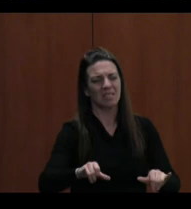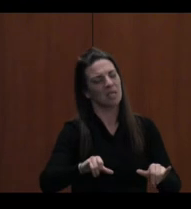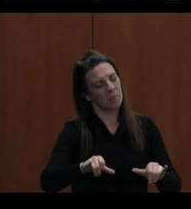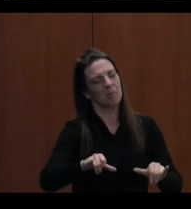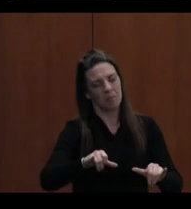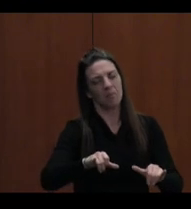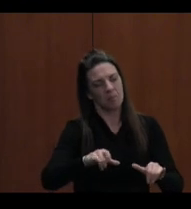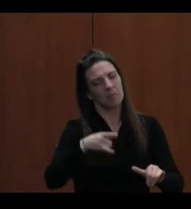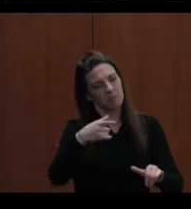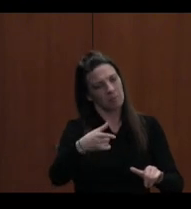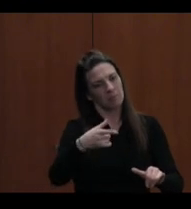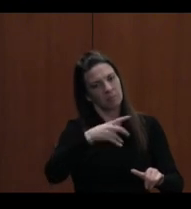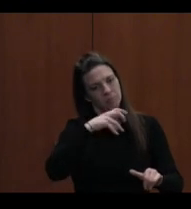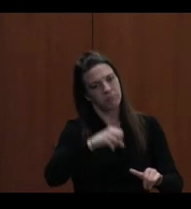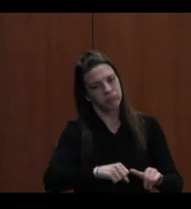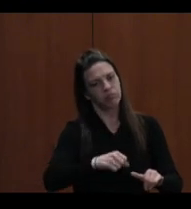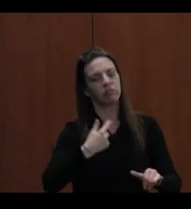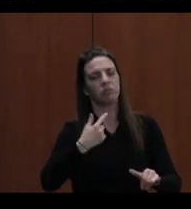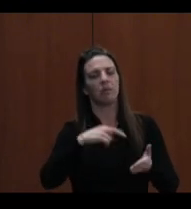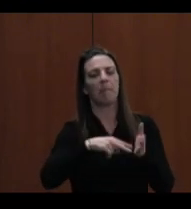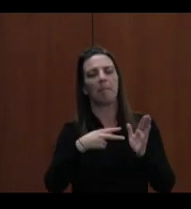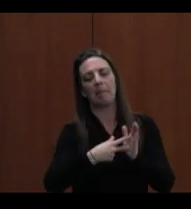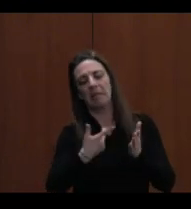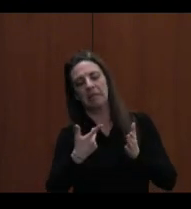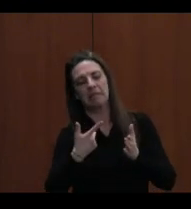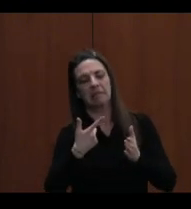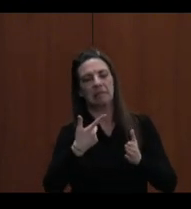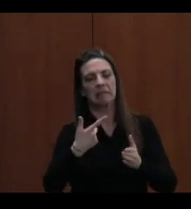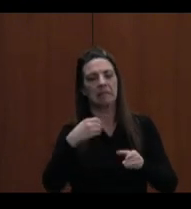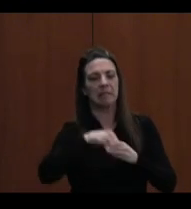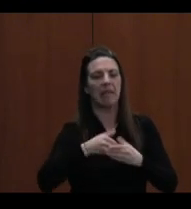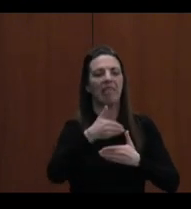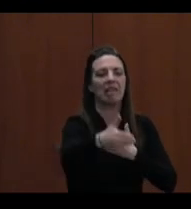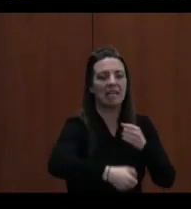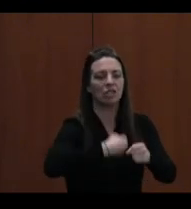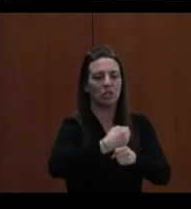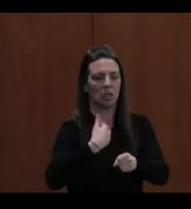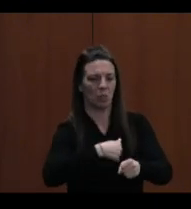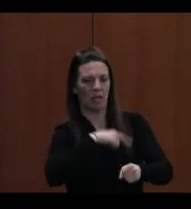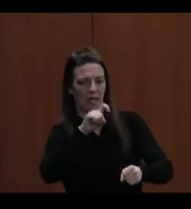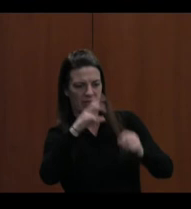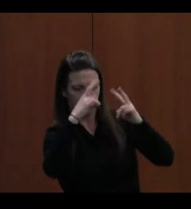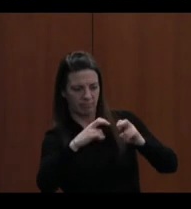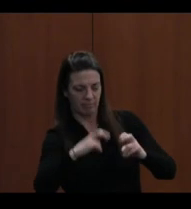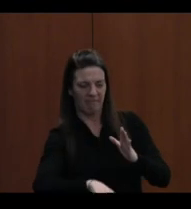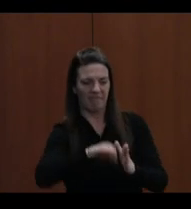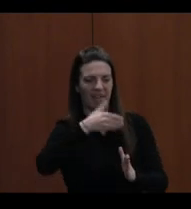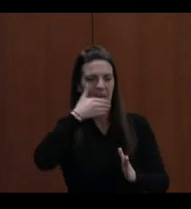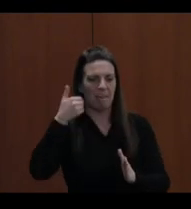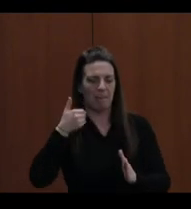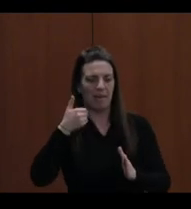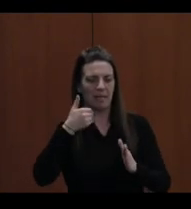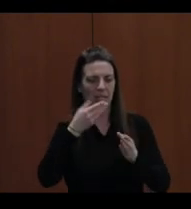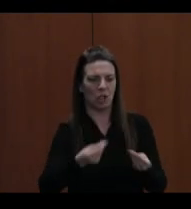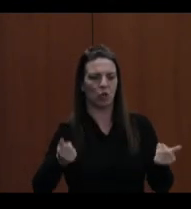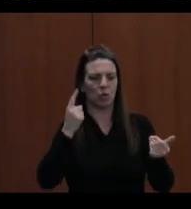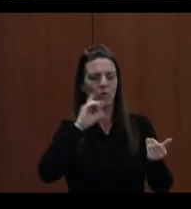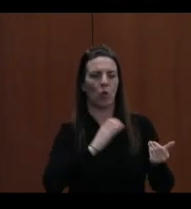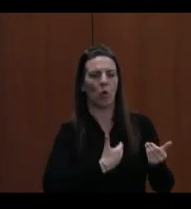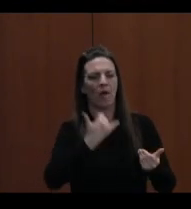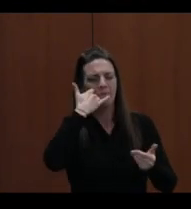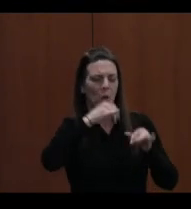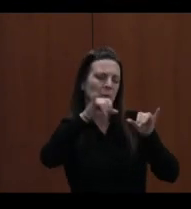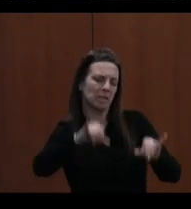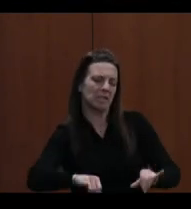life. So at some point next year, we're going to be assessing where we are with that and looking at a new solution for that. And that's all, it's all part of the